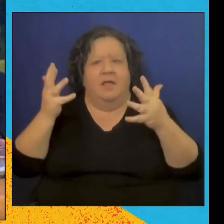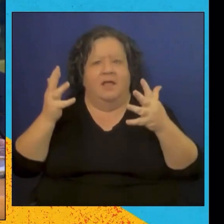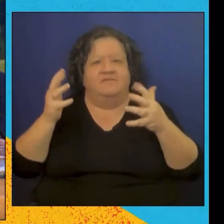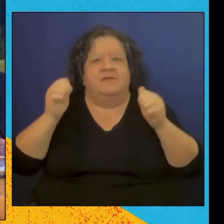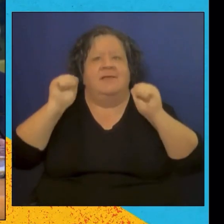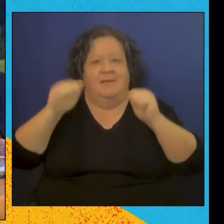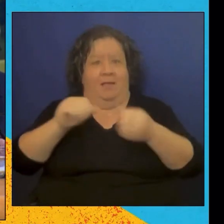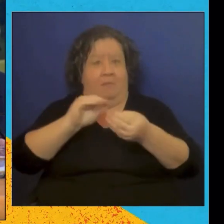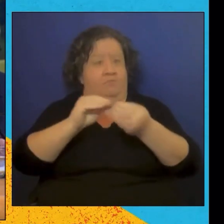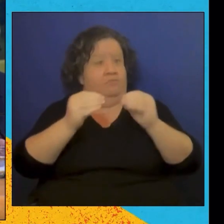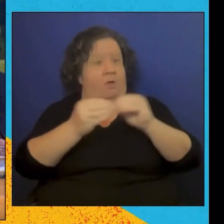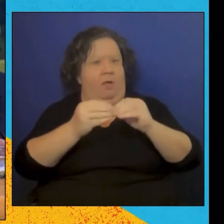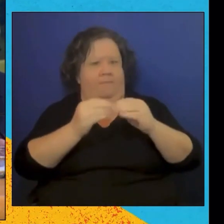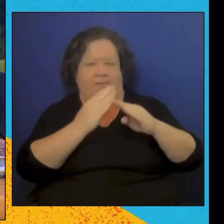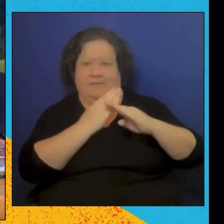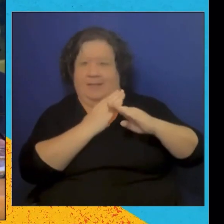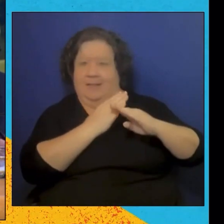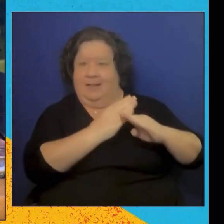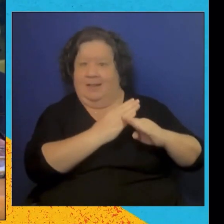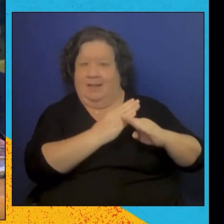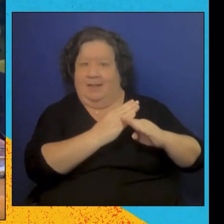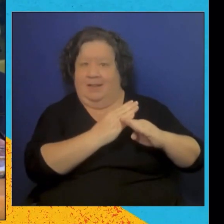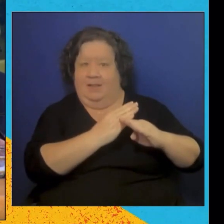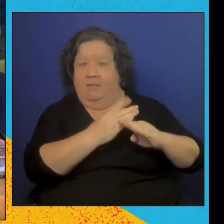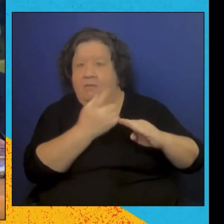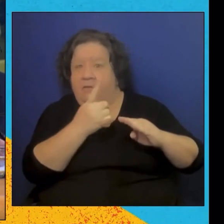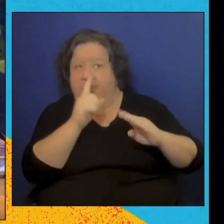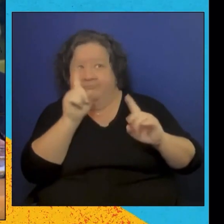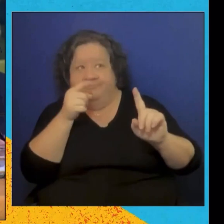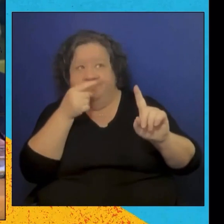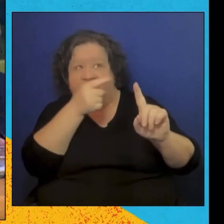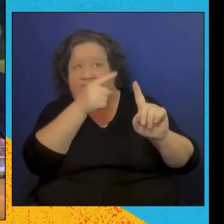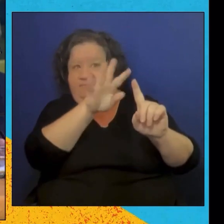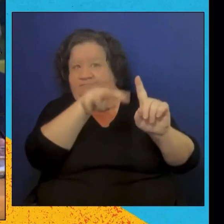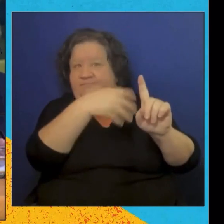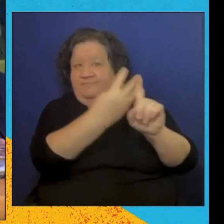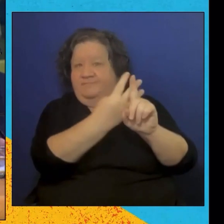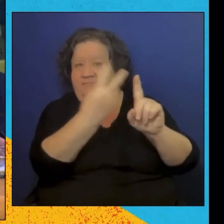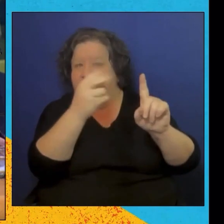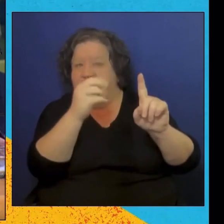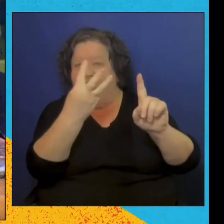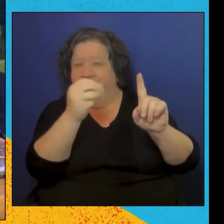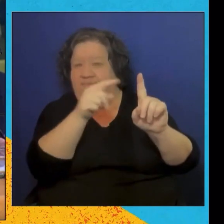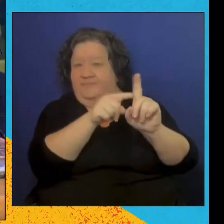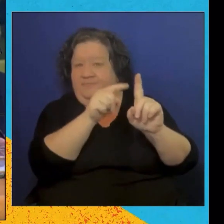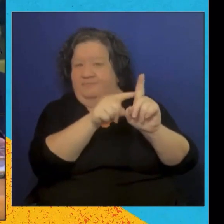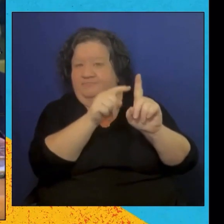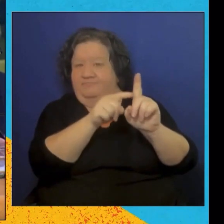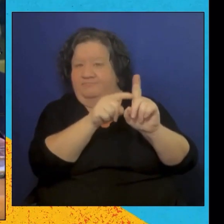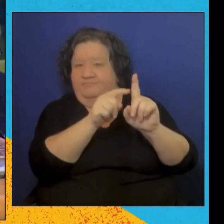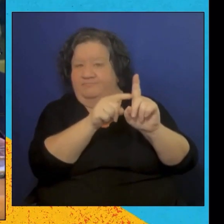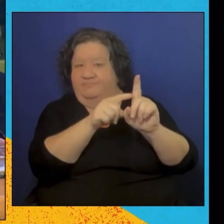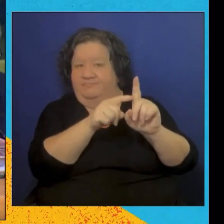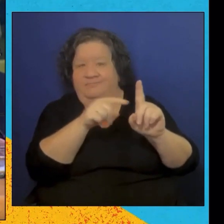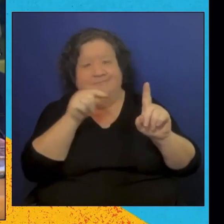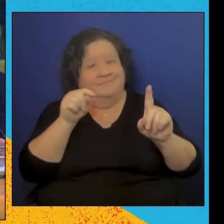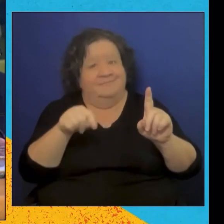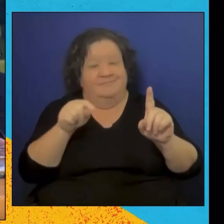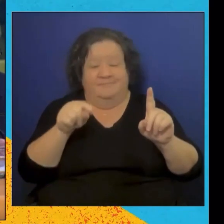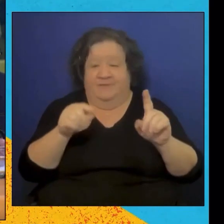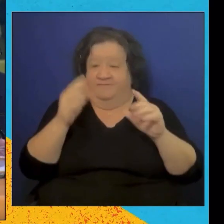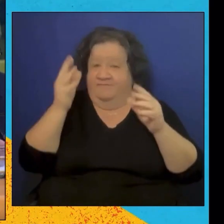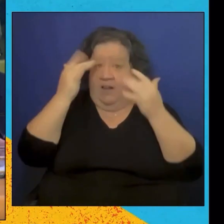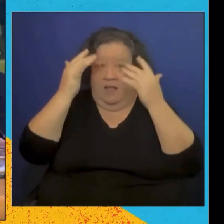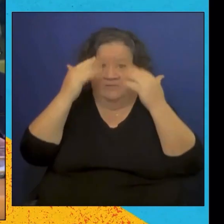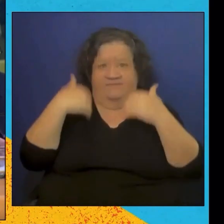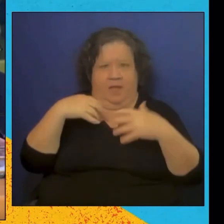been volunteering in the World Science Movement Project. I was traveled a lot, conducted science workshops with more than 20,000 children